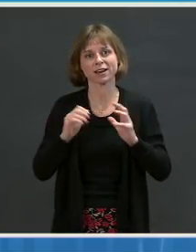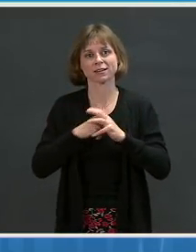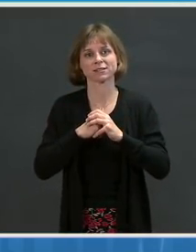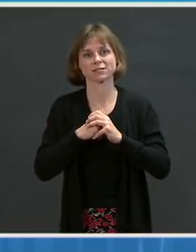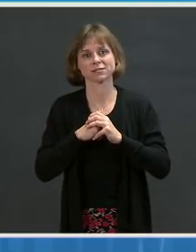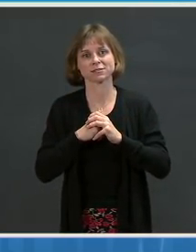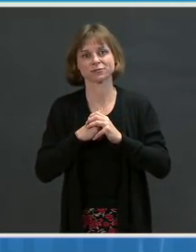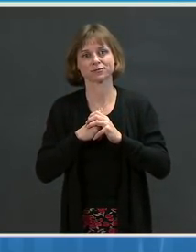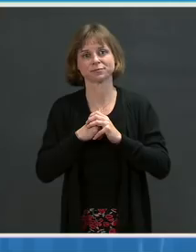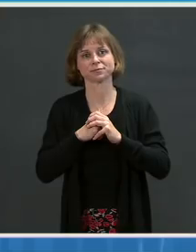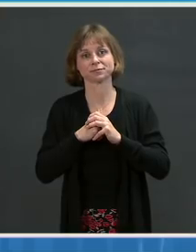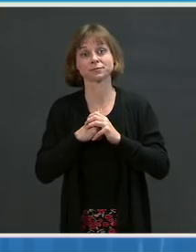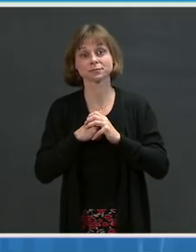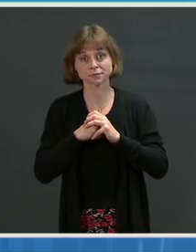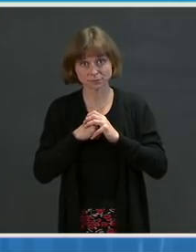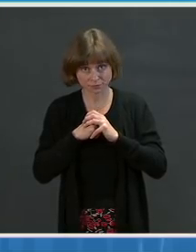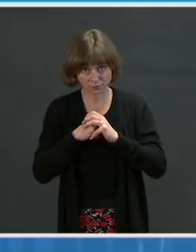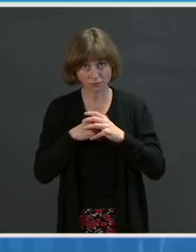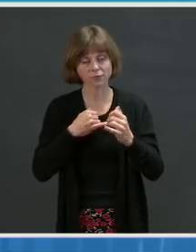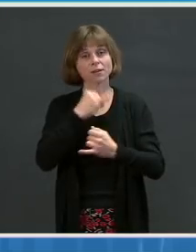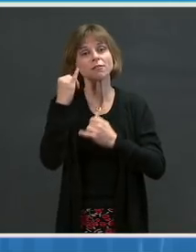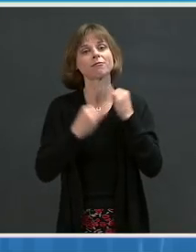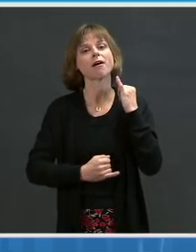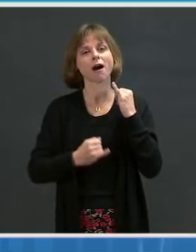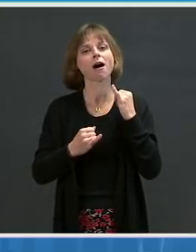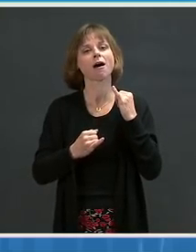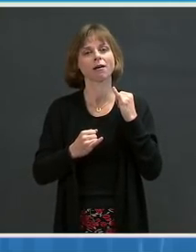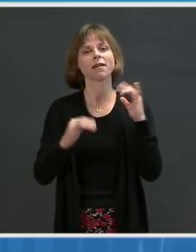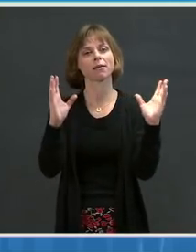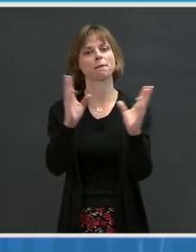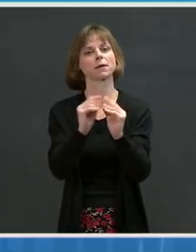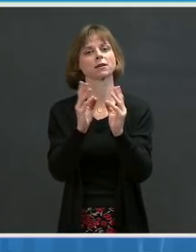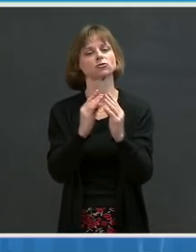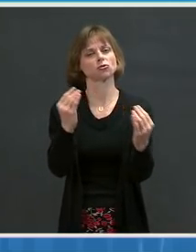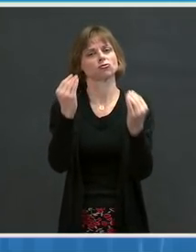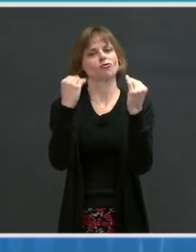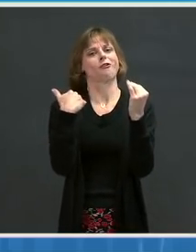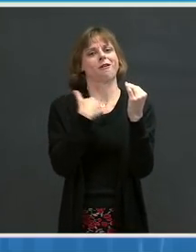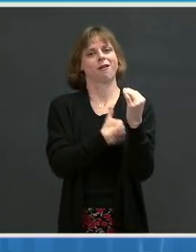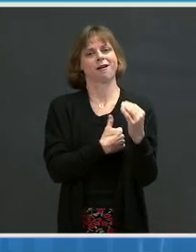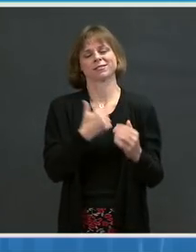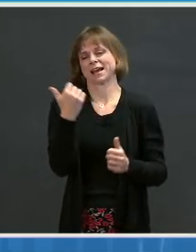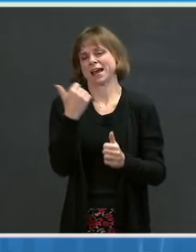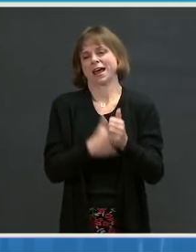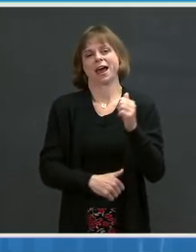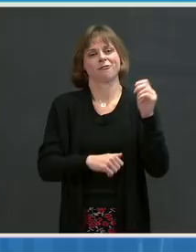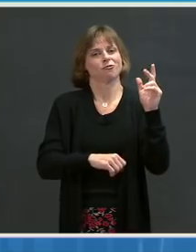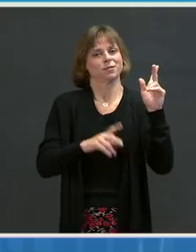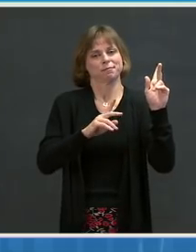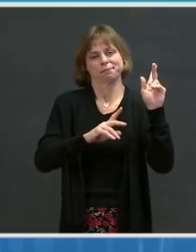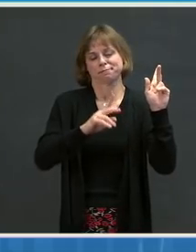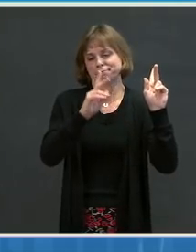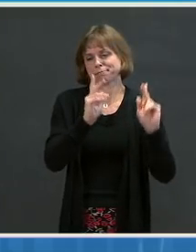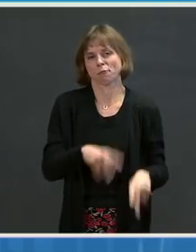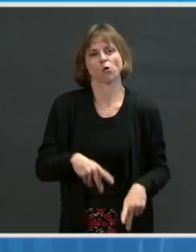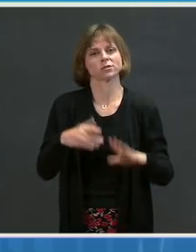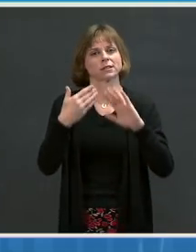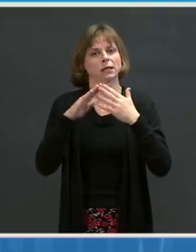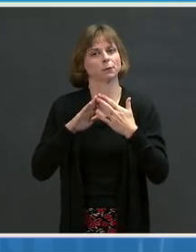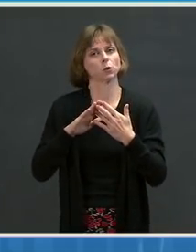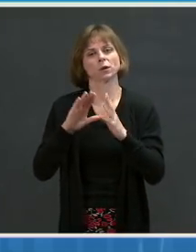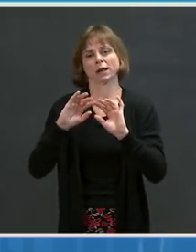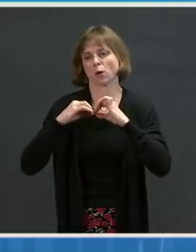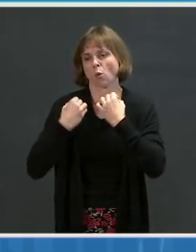Finally, forum sessions taught us that every person, community, faith-based organization, governmental, and non